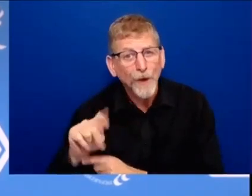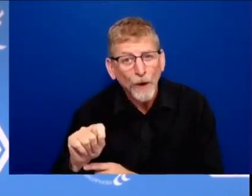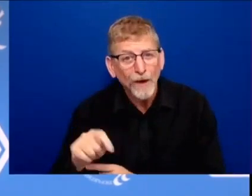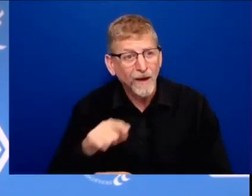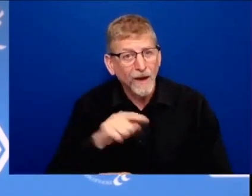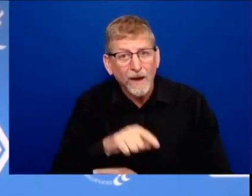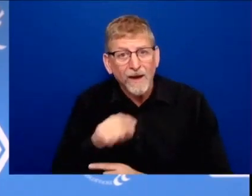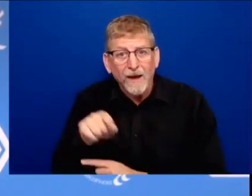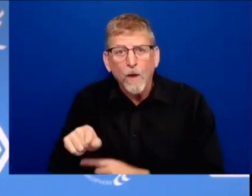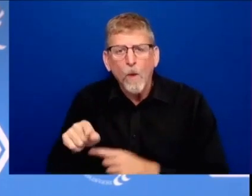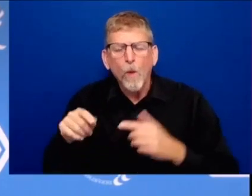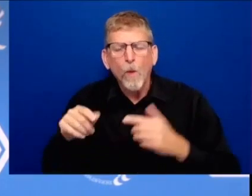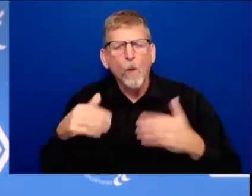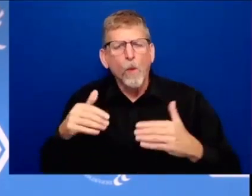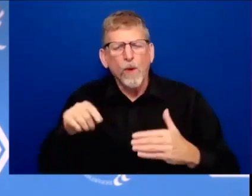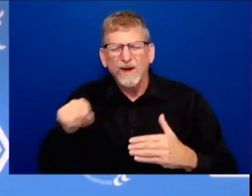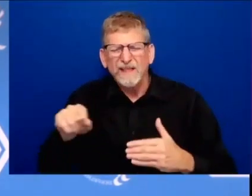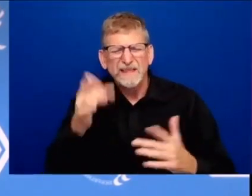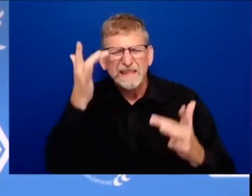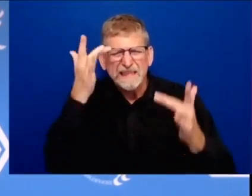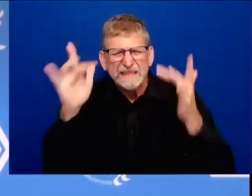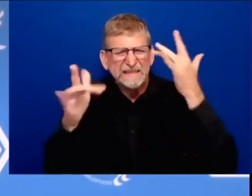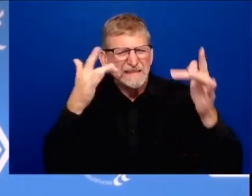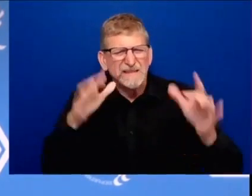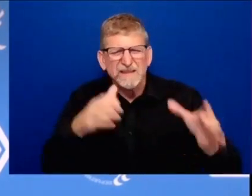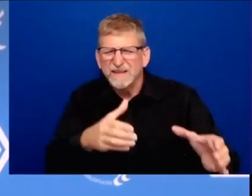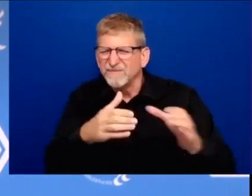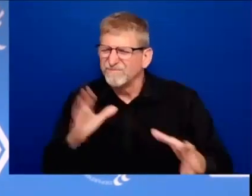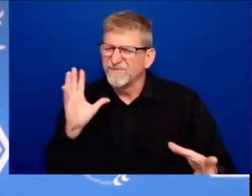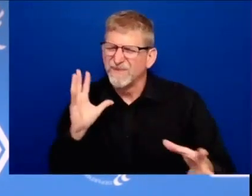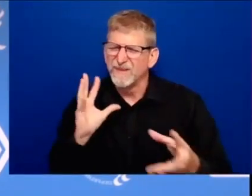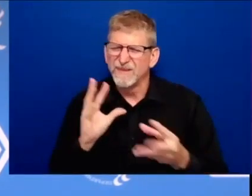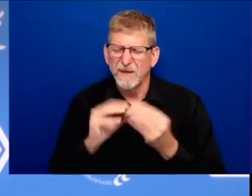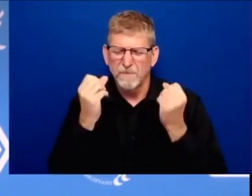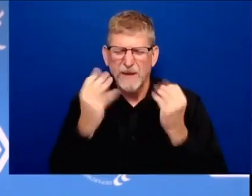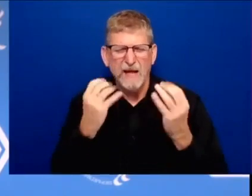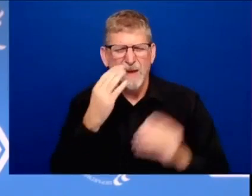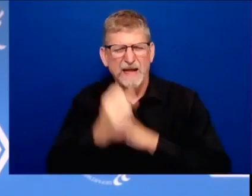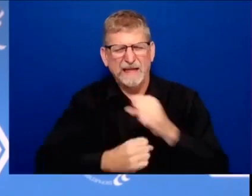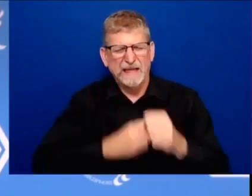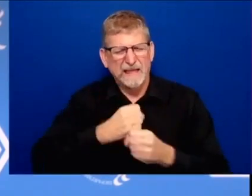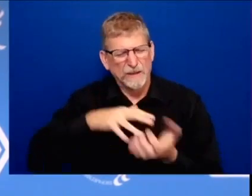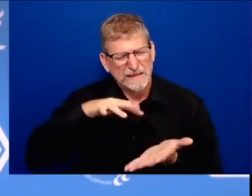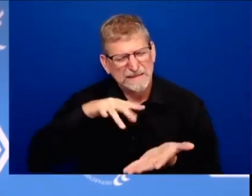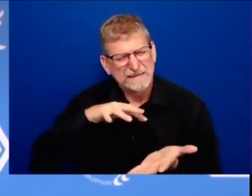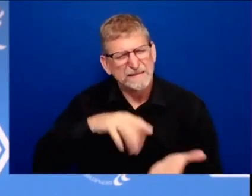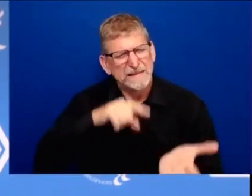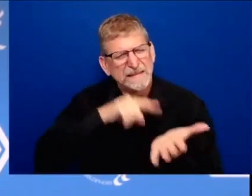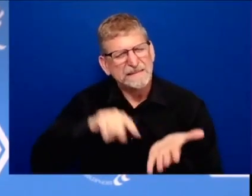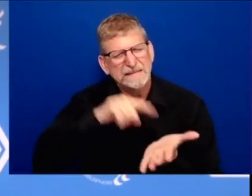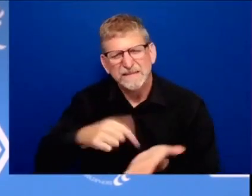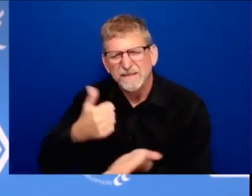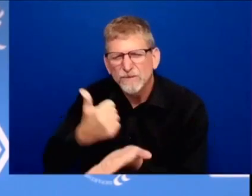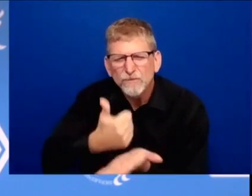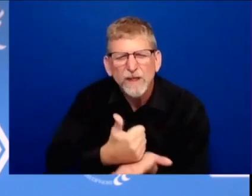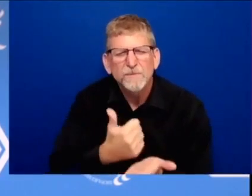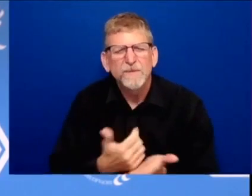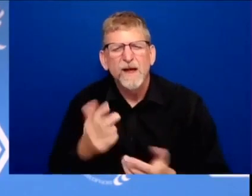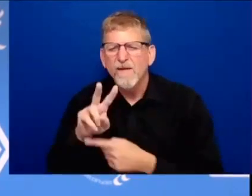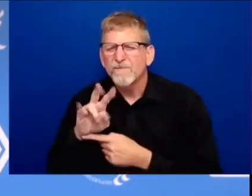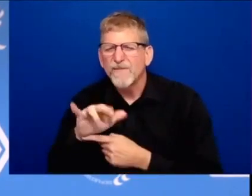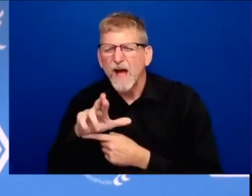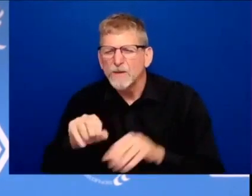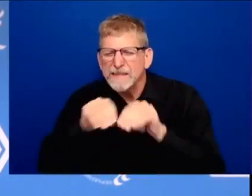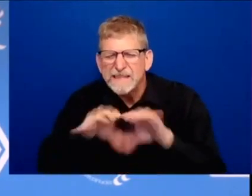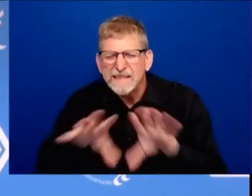researching vaccines and treatments for all kinds of viruses and partnering with academia and industry to prepare for the